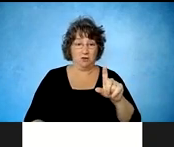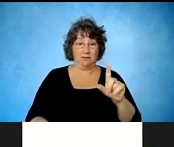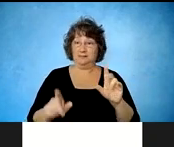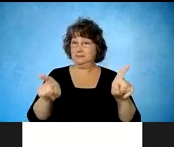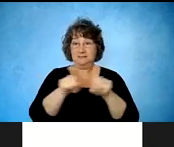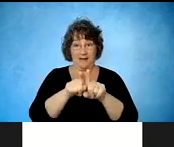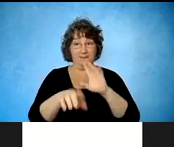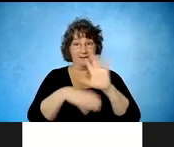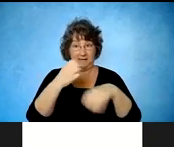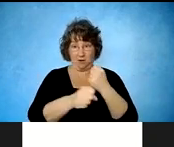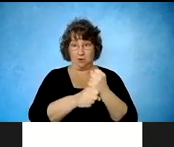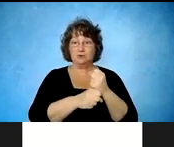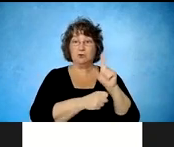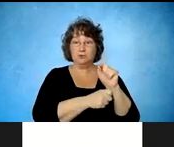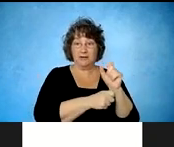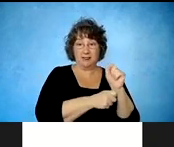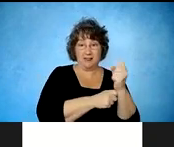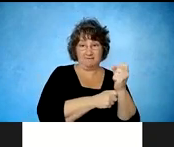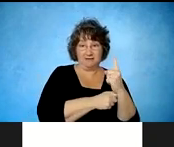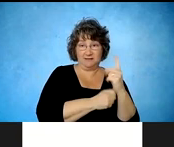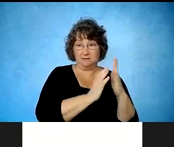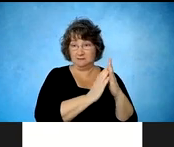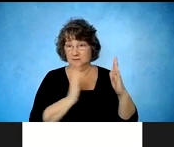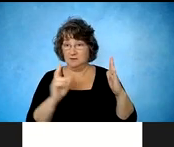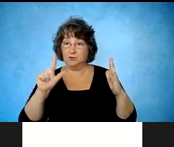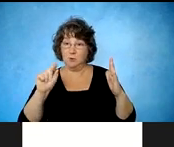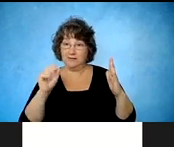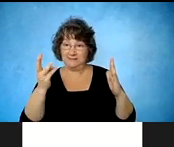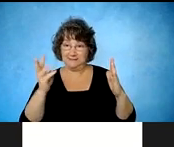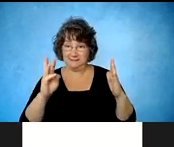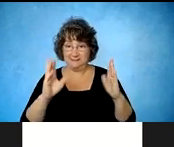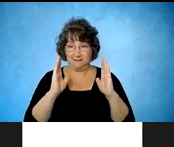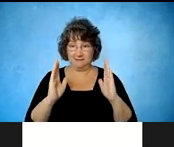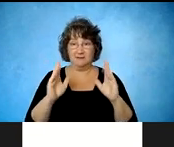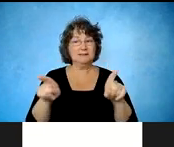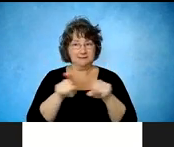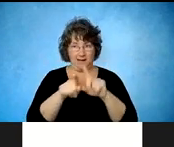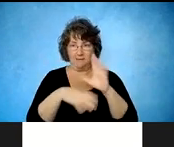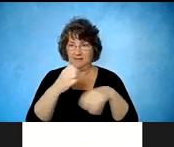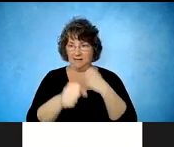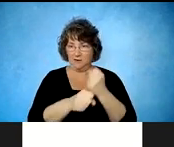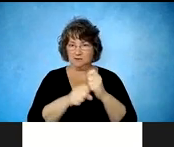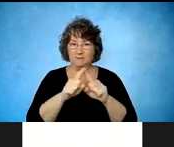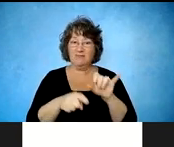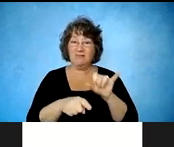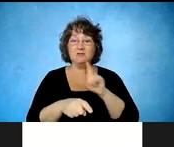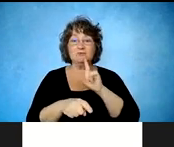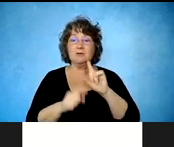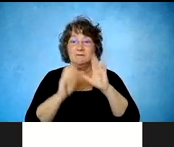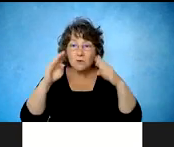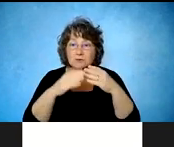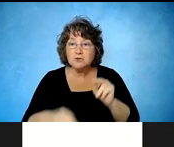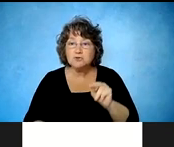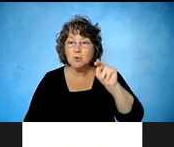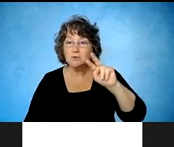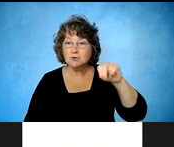2011 and 2016. represented here in light blue. And when we compare that to our 44%,